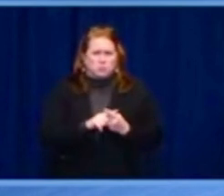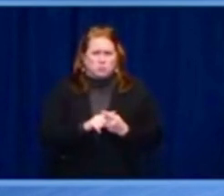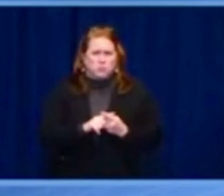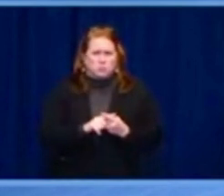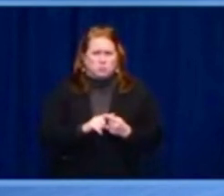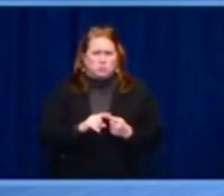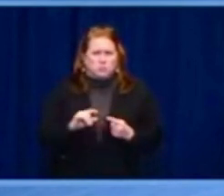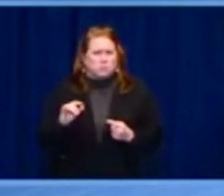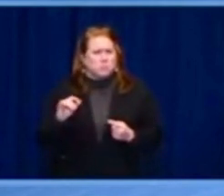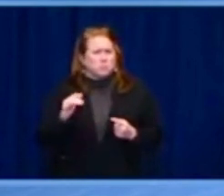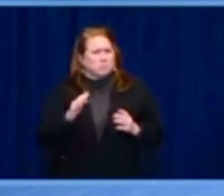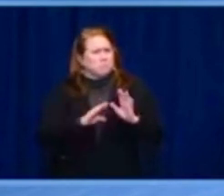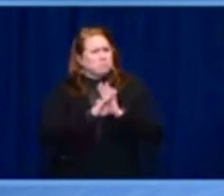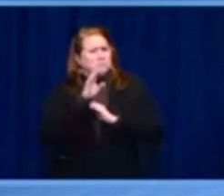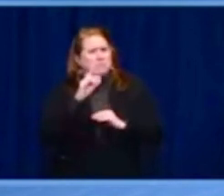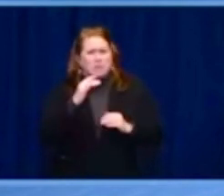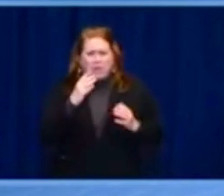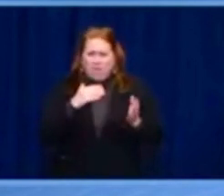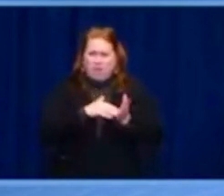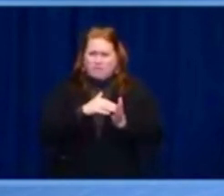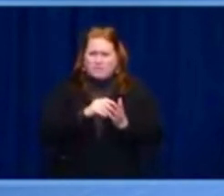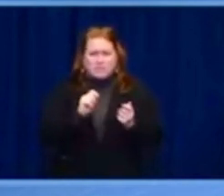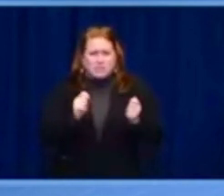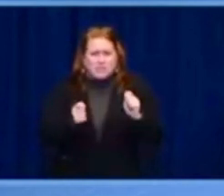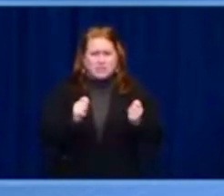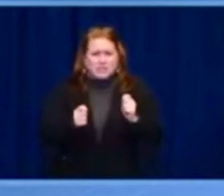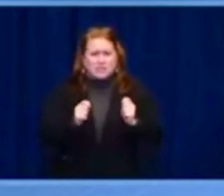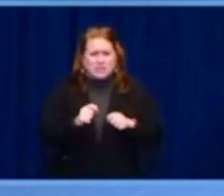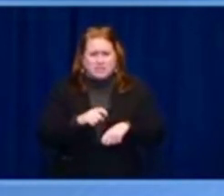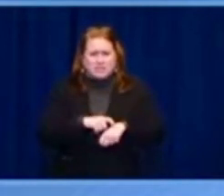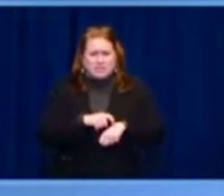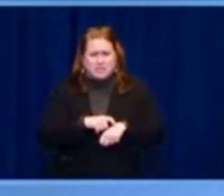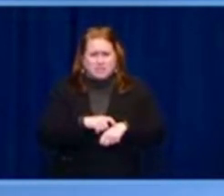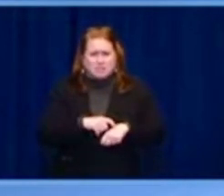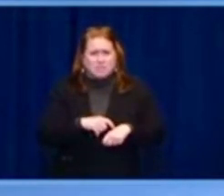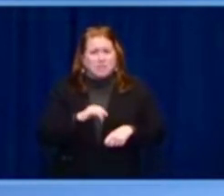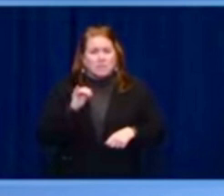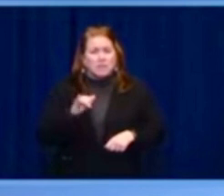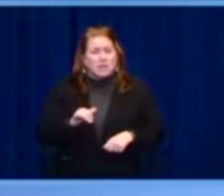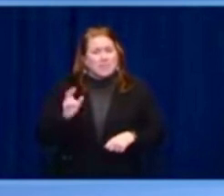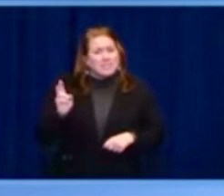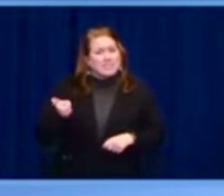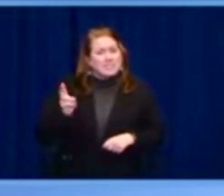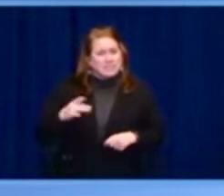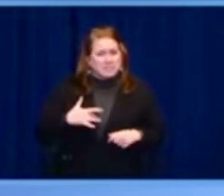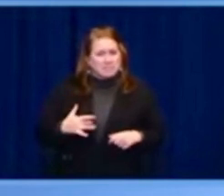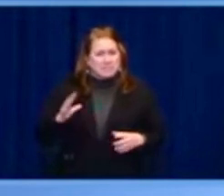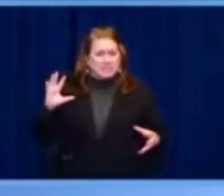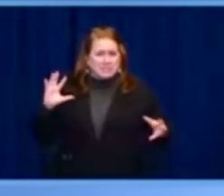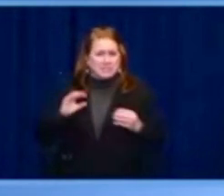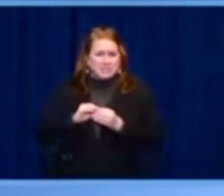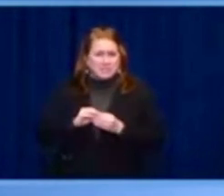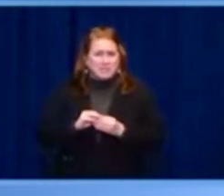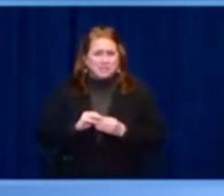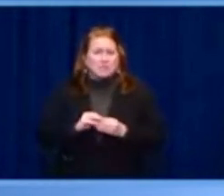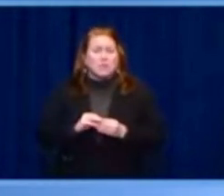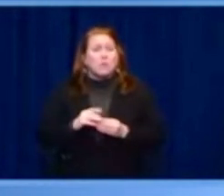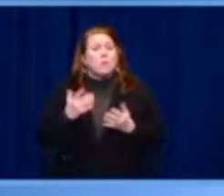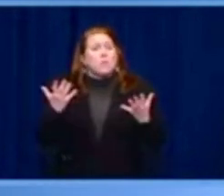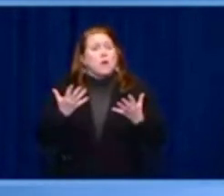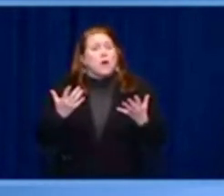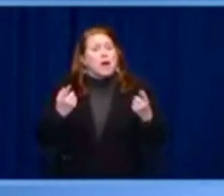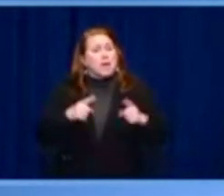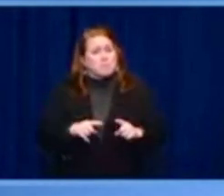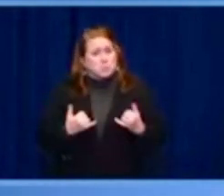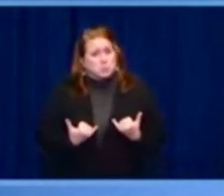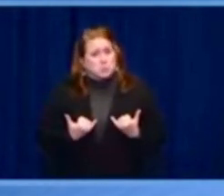We're bringing down the cost of essentials like prescription drugs and health insurance premiums. We're giving families a little bit more, my dad used